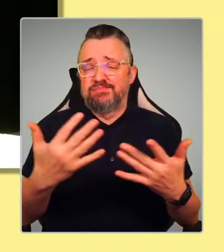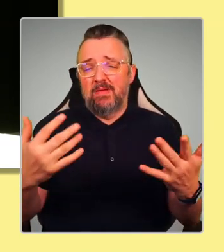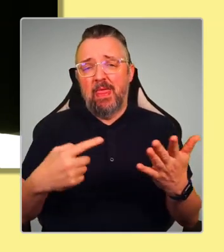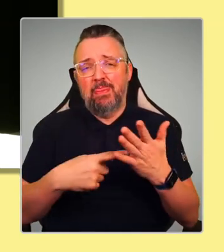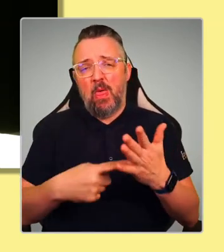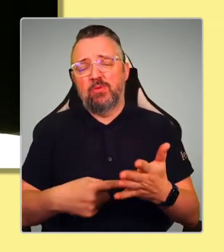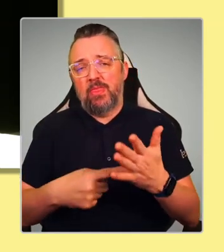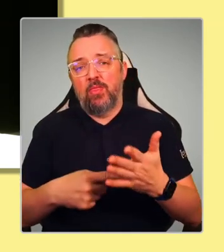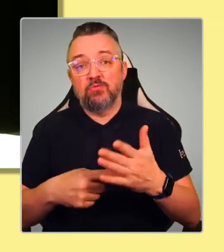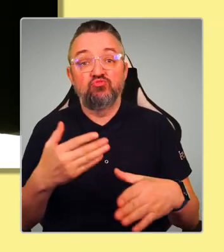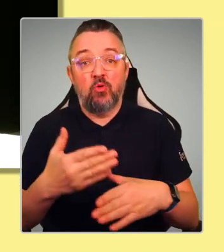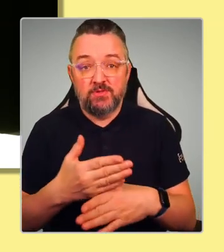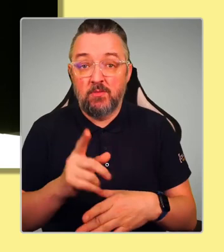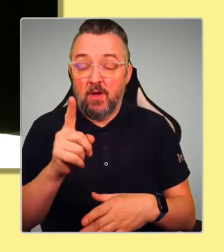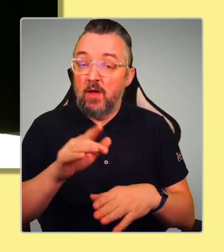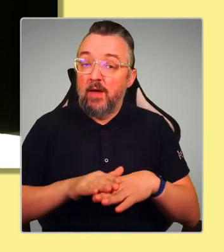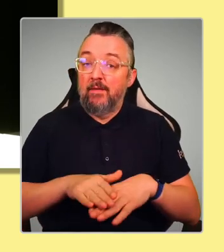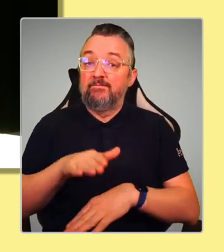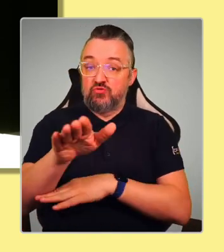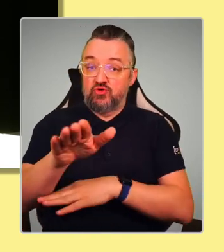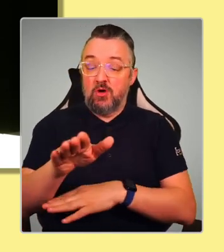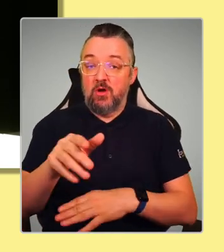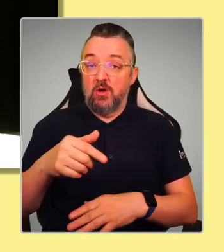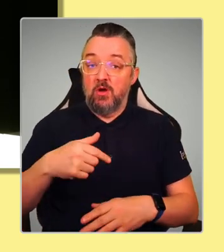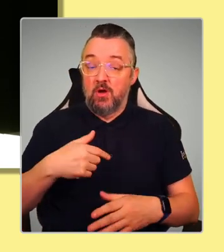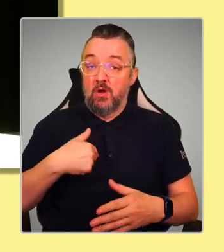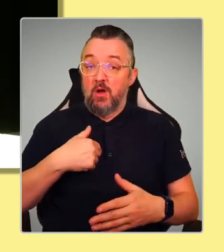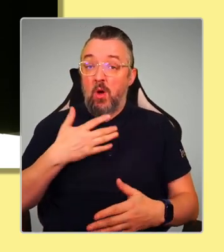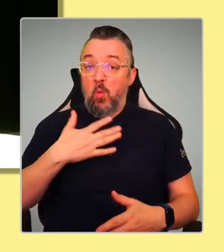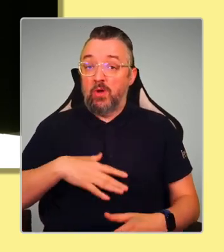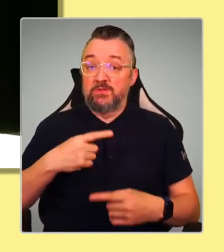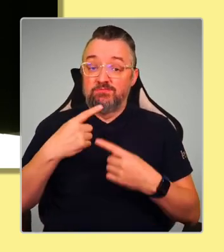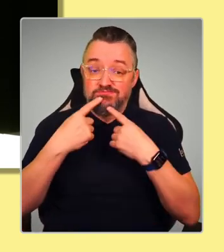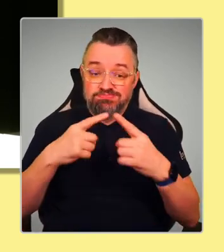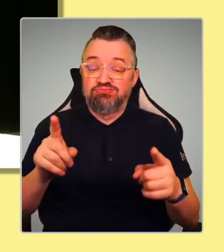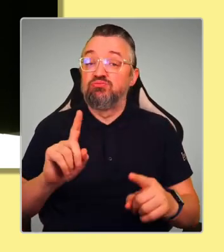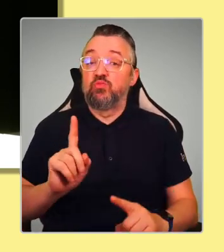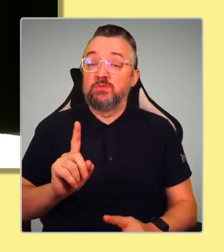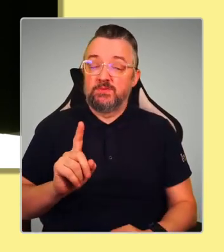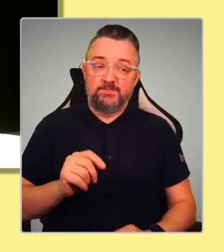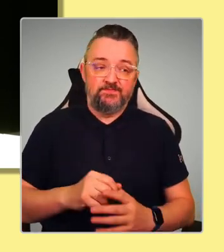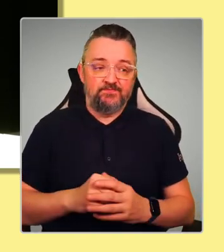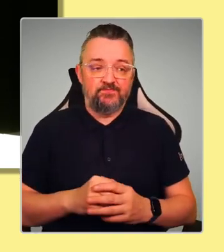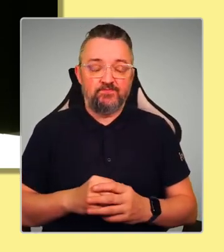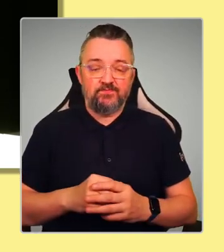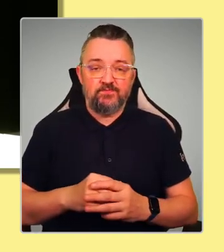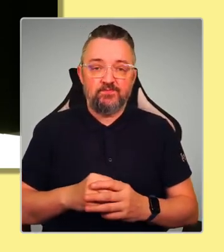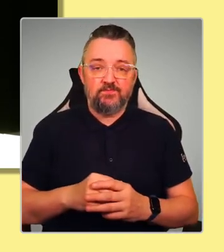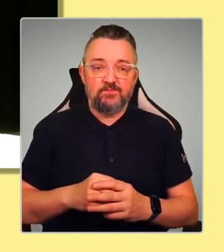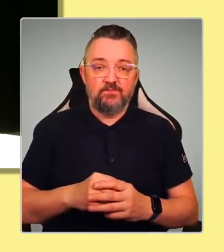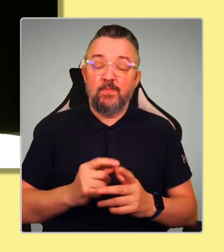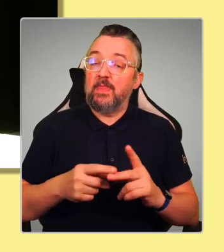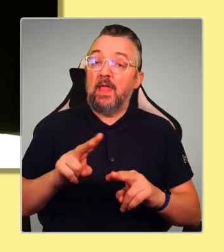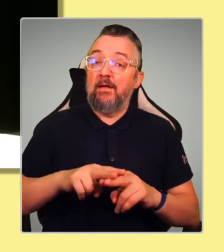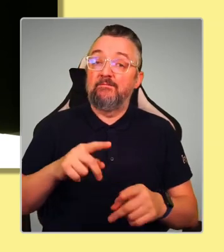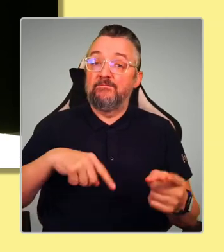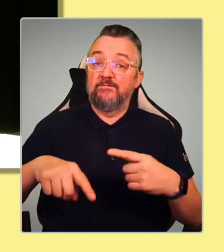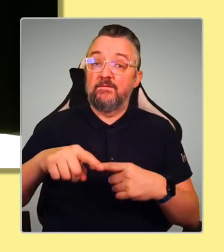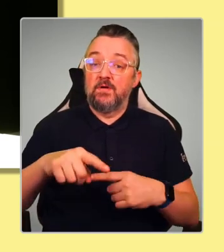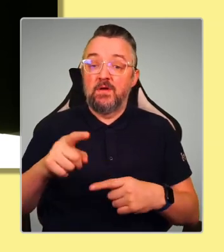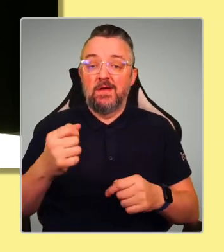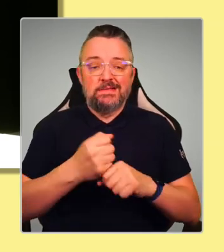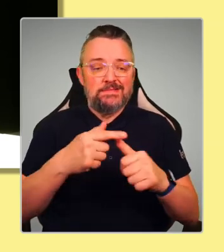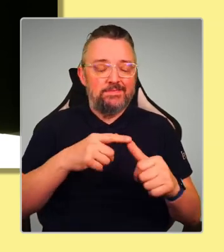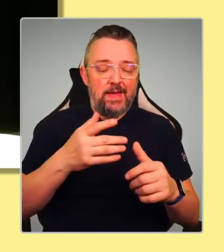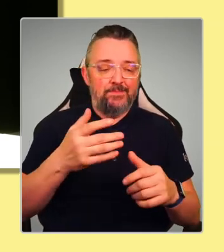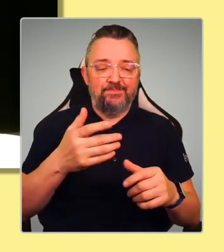future, and I've announced this policy already, that if we are going to profit from renewables, let's not